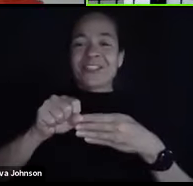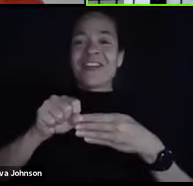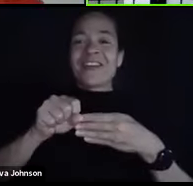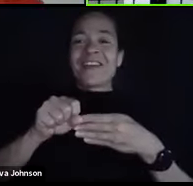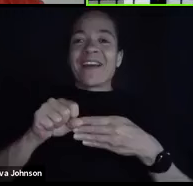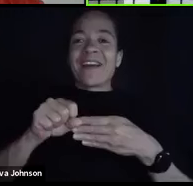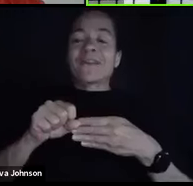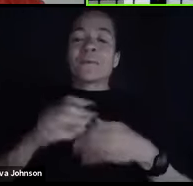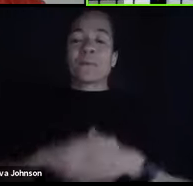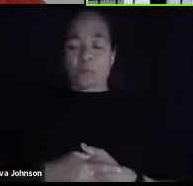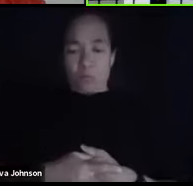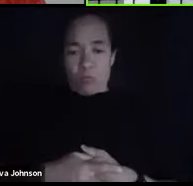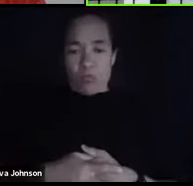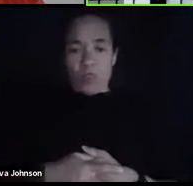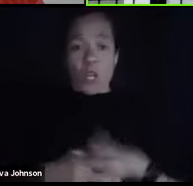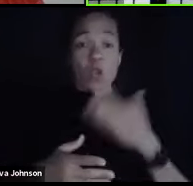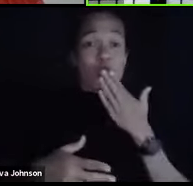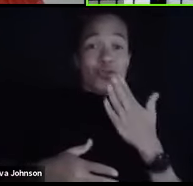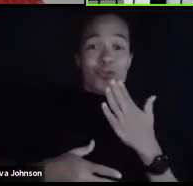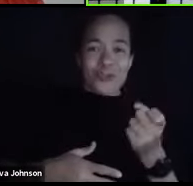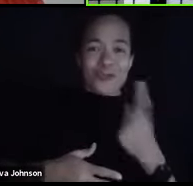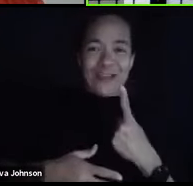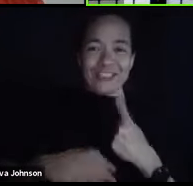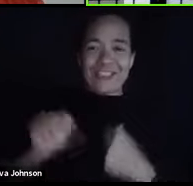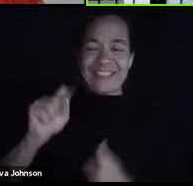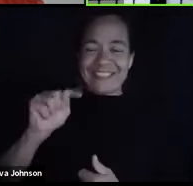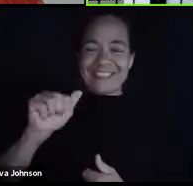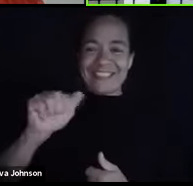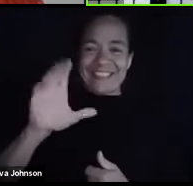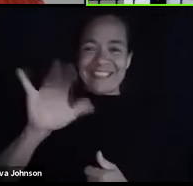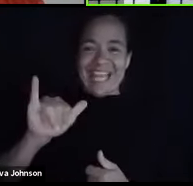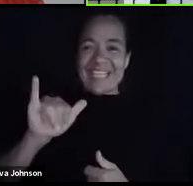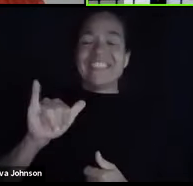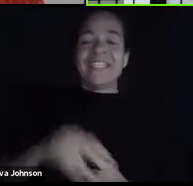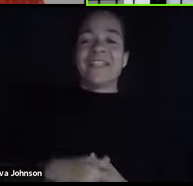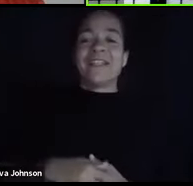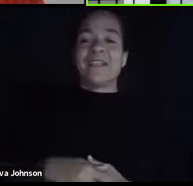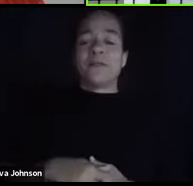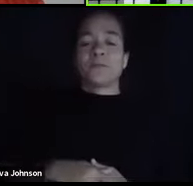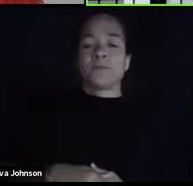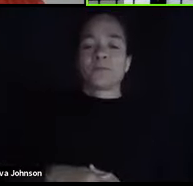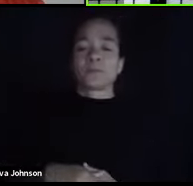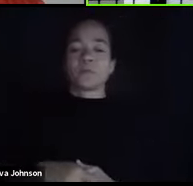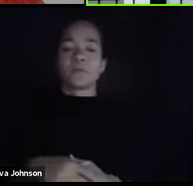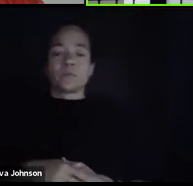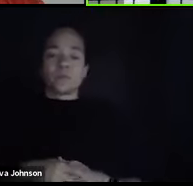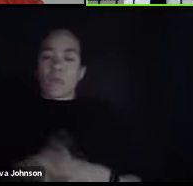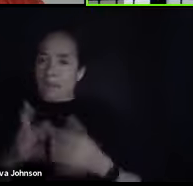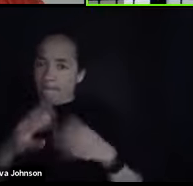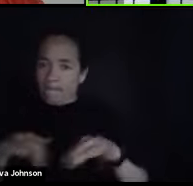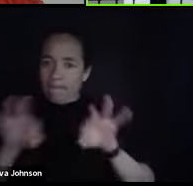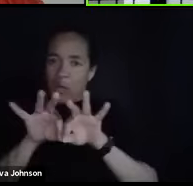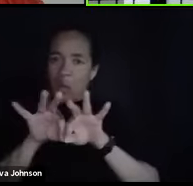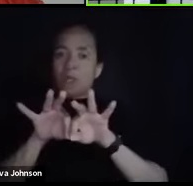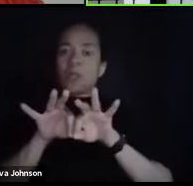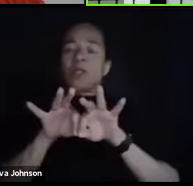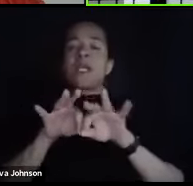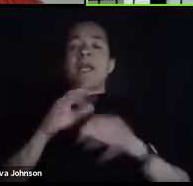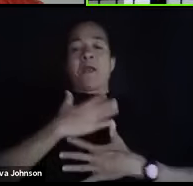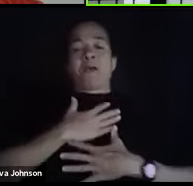That's a very good question, Stacy. And one of the things that you have to do is breathe.